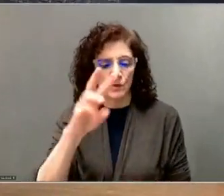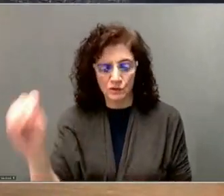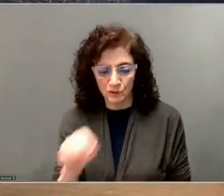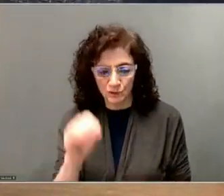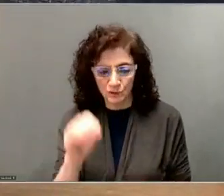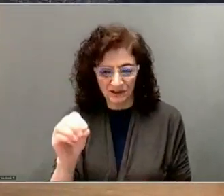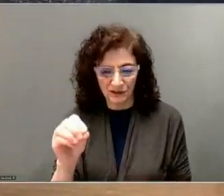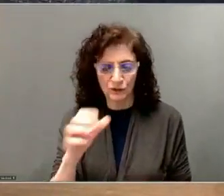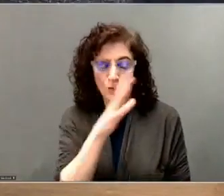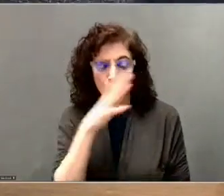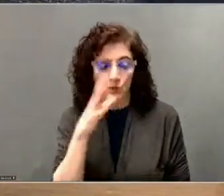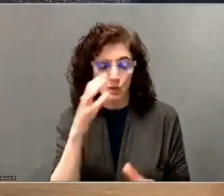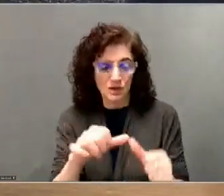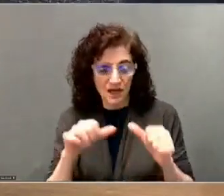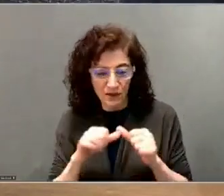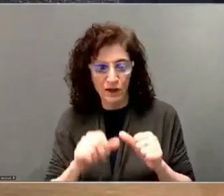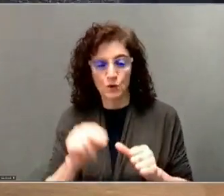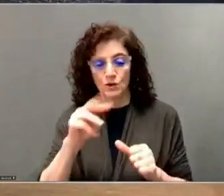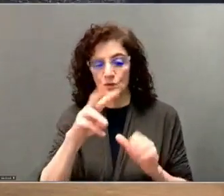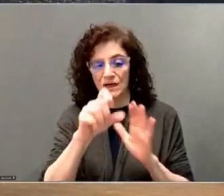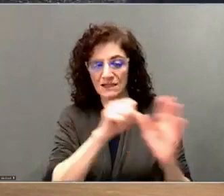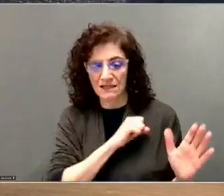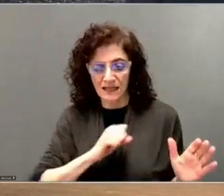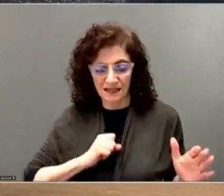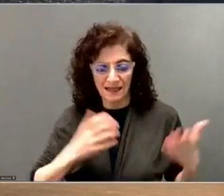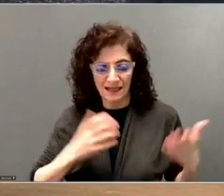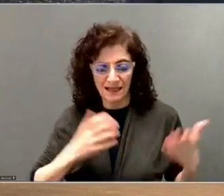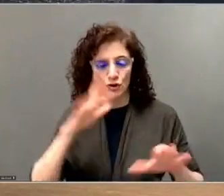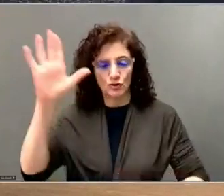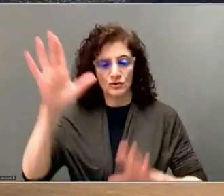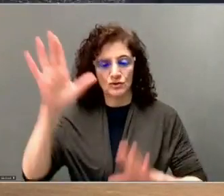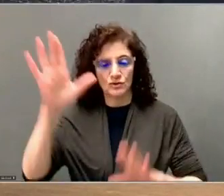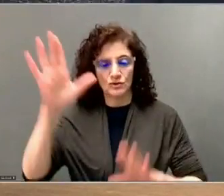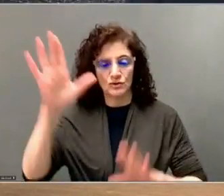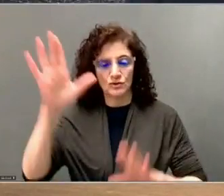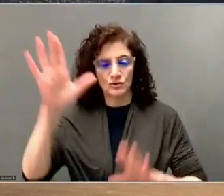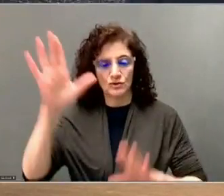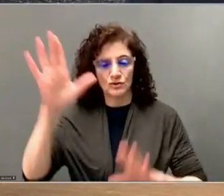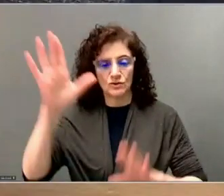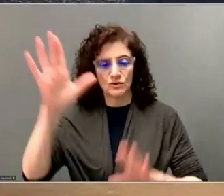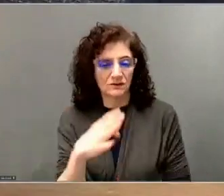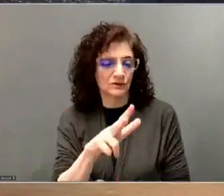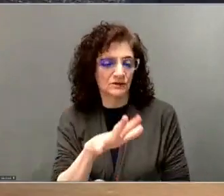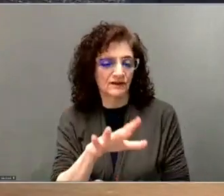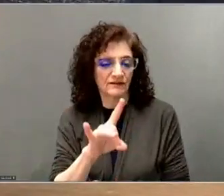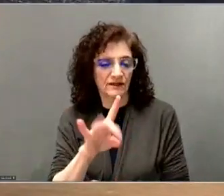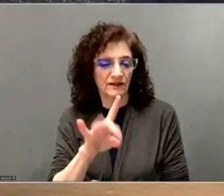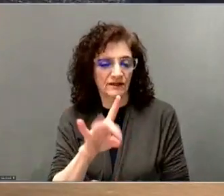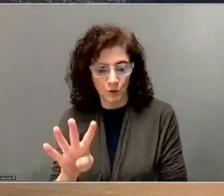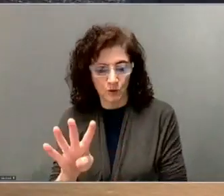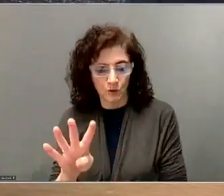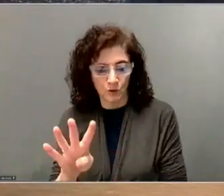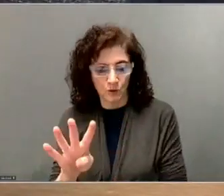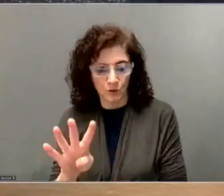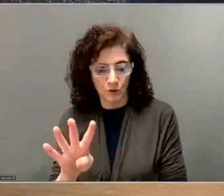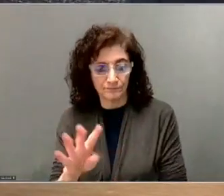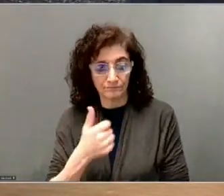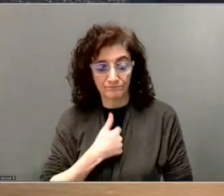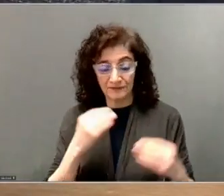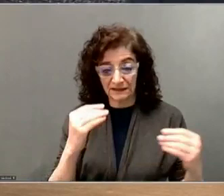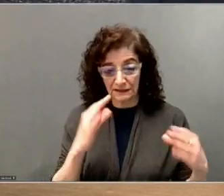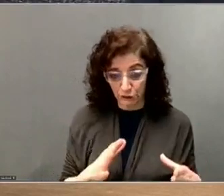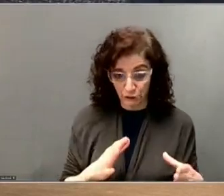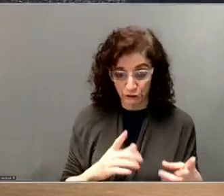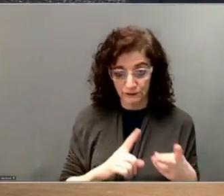and I'm here today to testify in favor of House Bill 3584. As a teacher, a